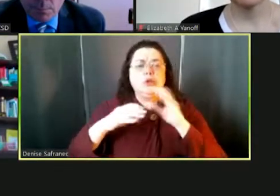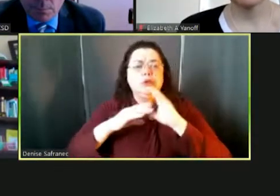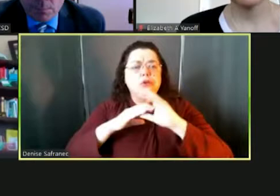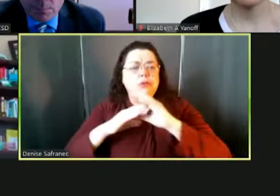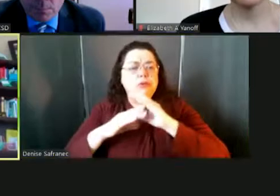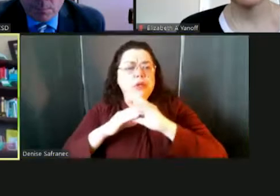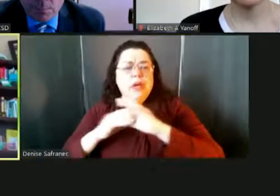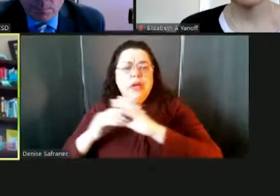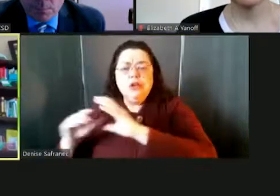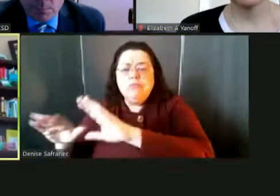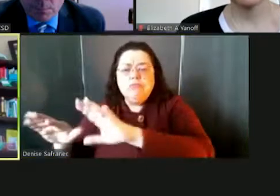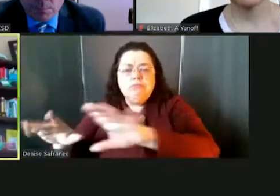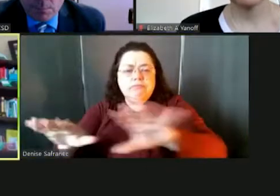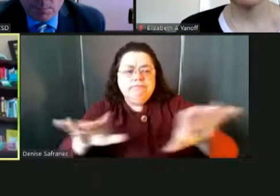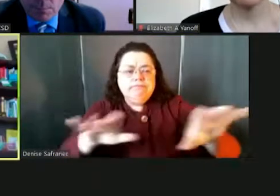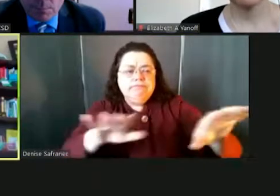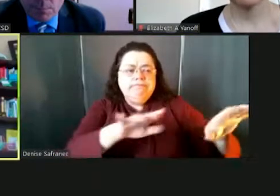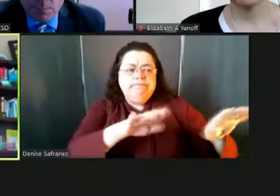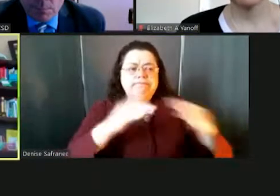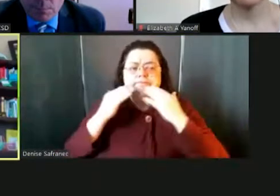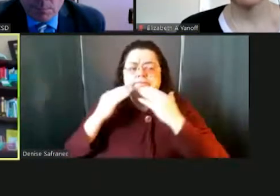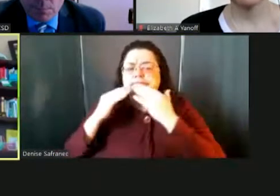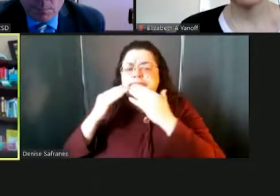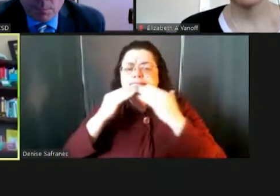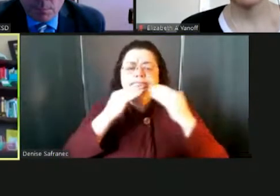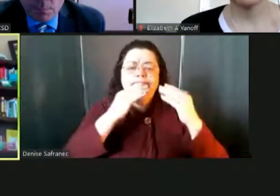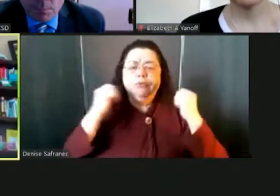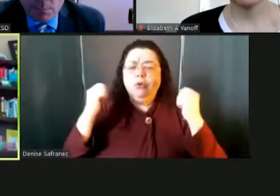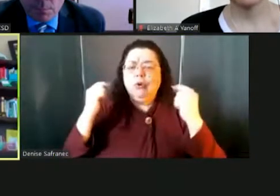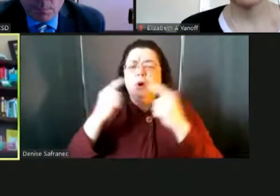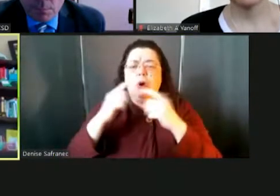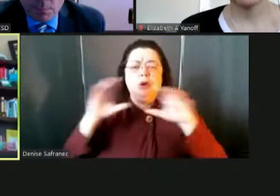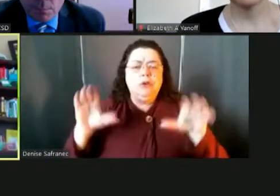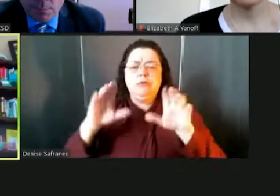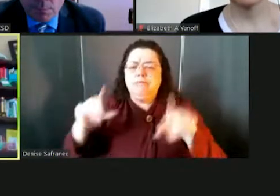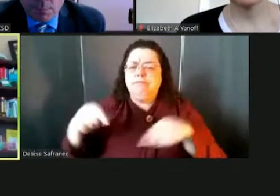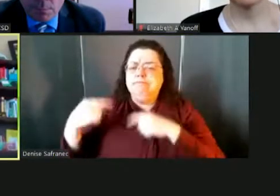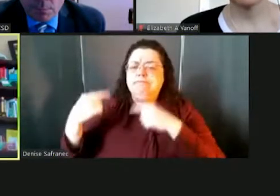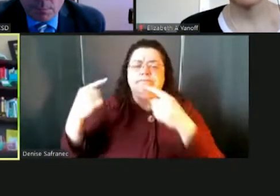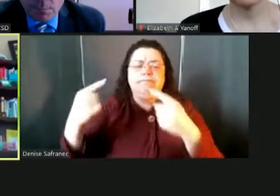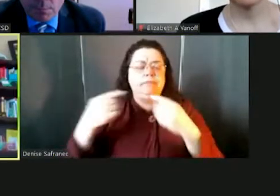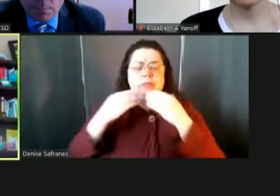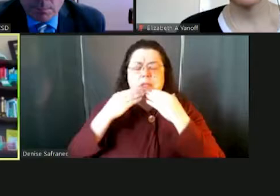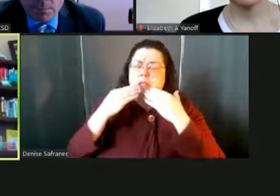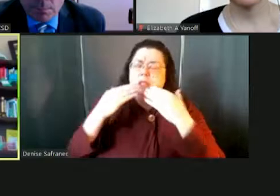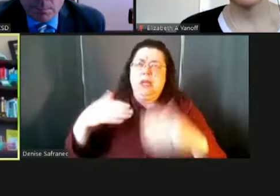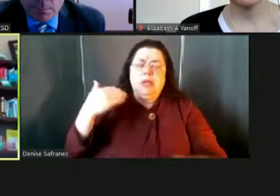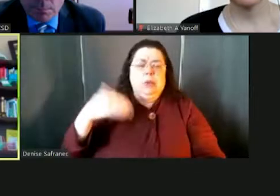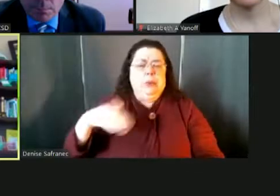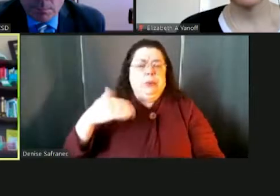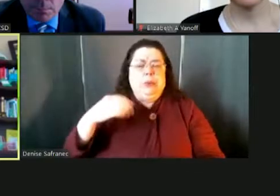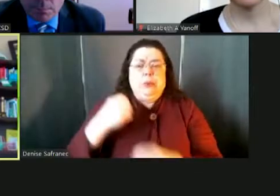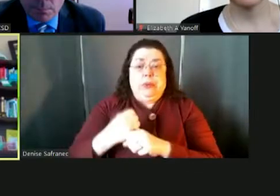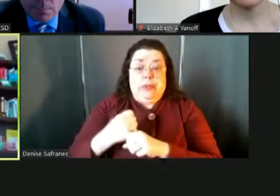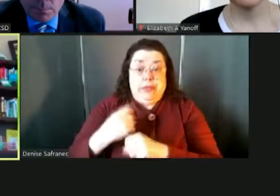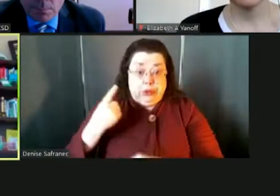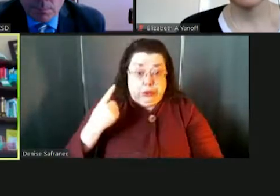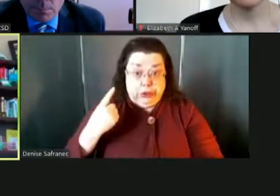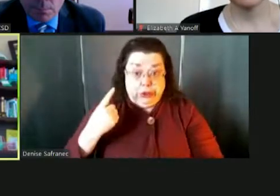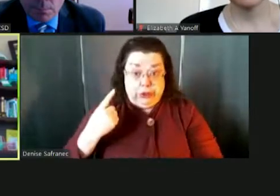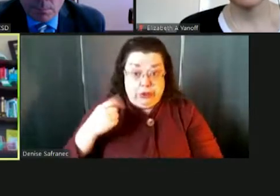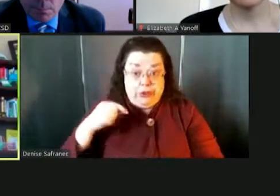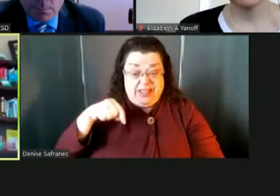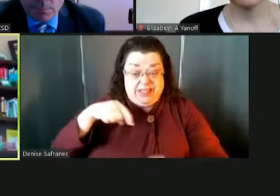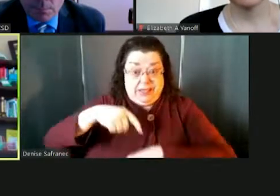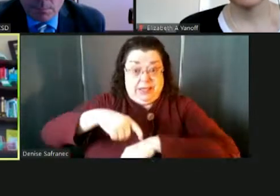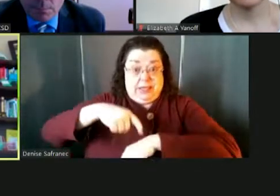to the school community, just thanking everybody for all that they've done. You know, last year, at this time, we